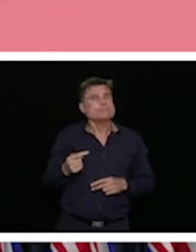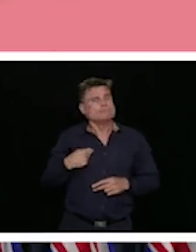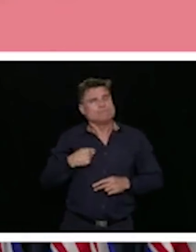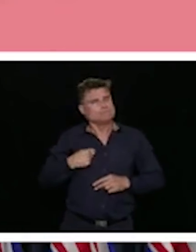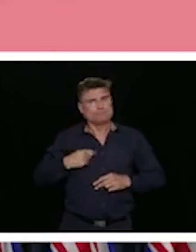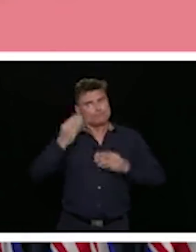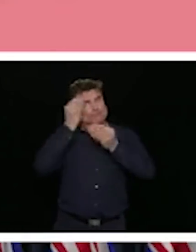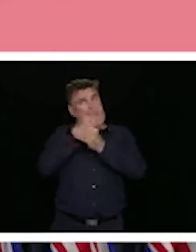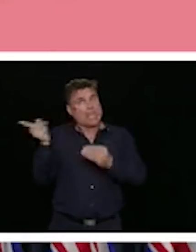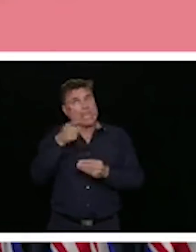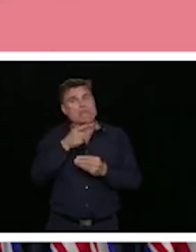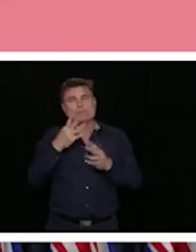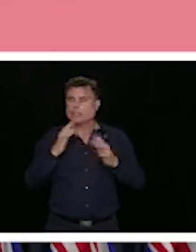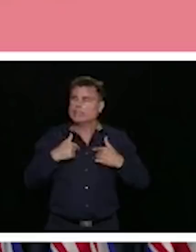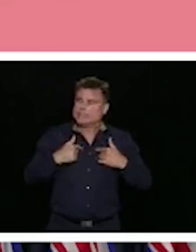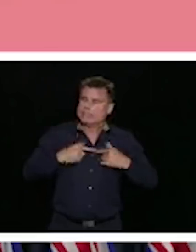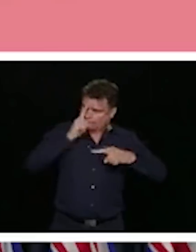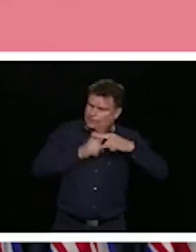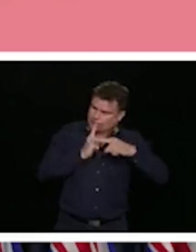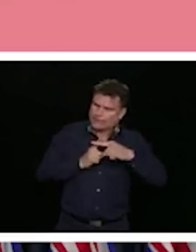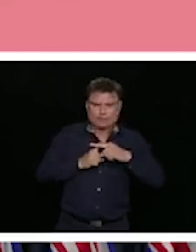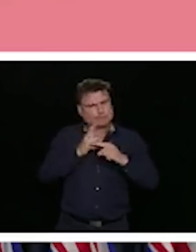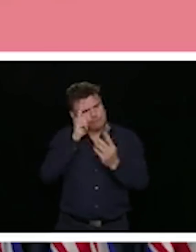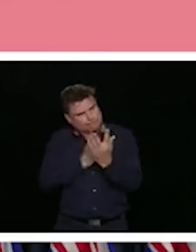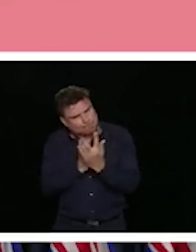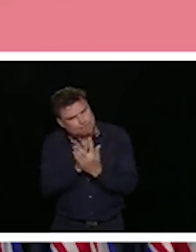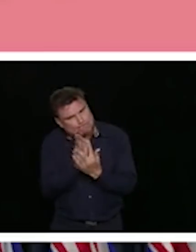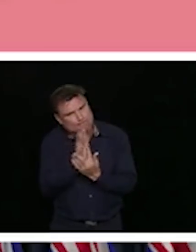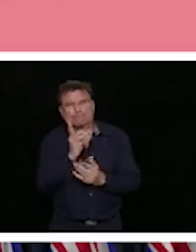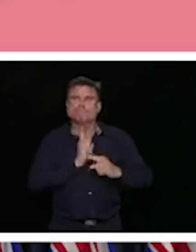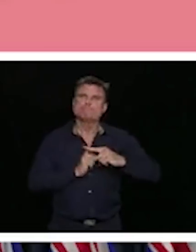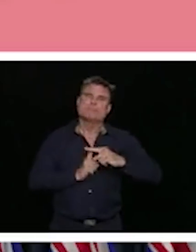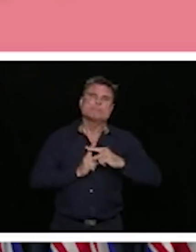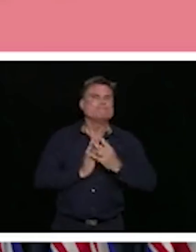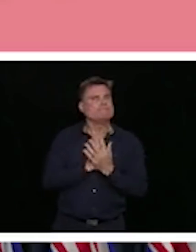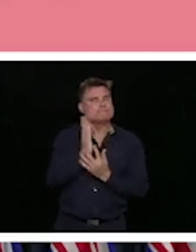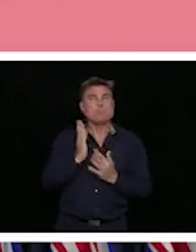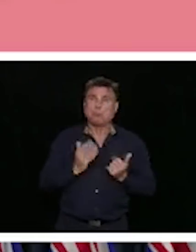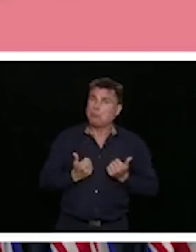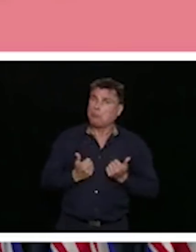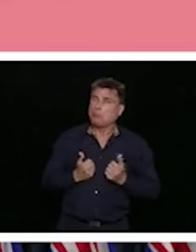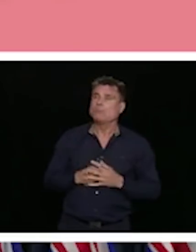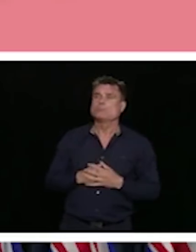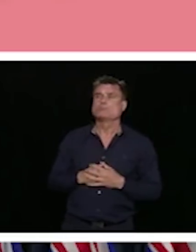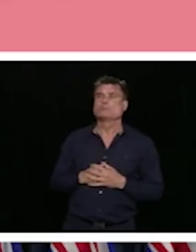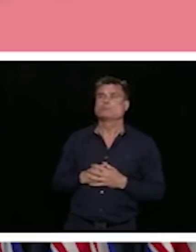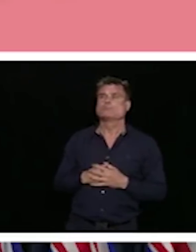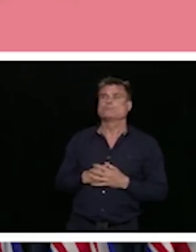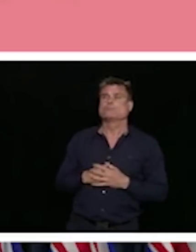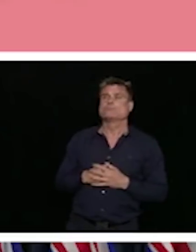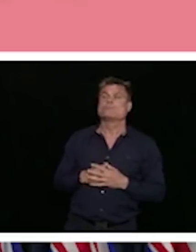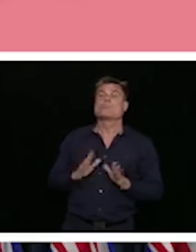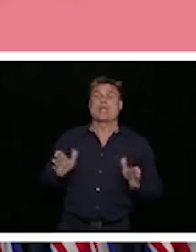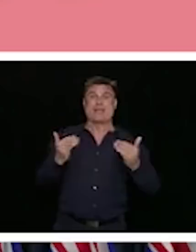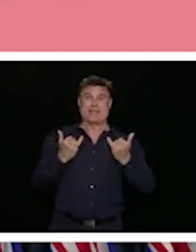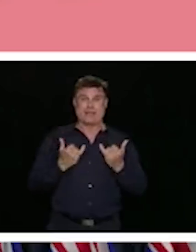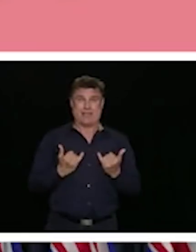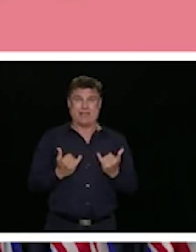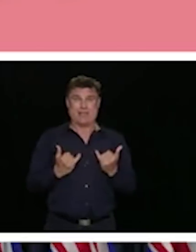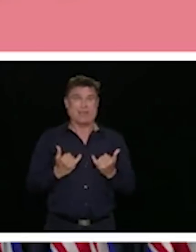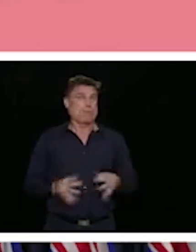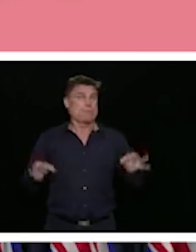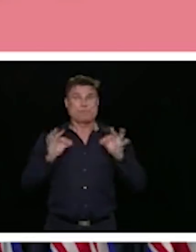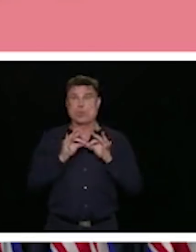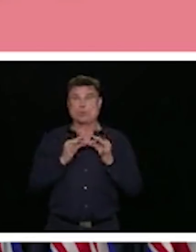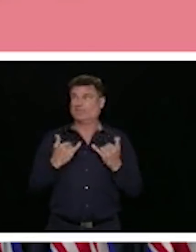the epidemiologic data also shows that we are at a turning point. We have, right